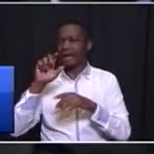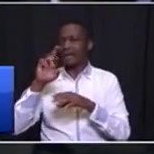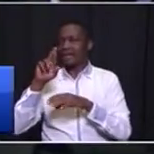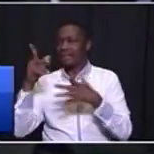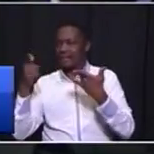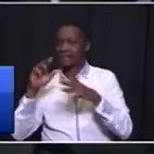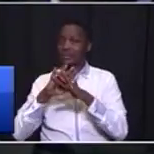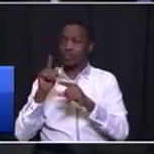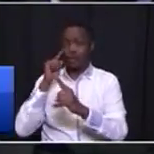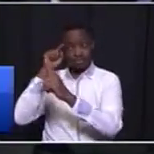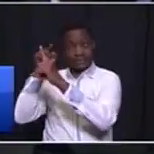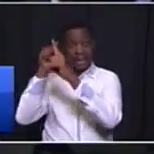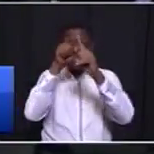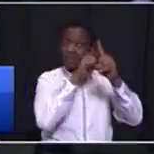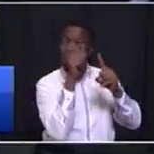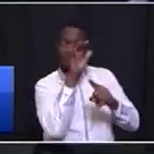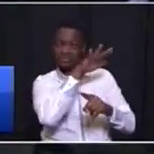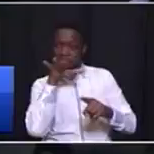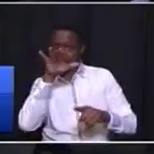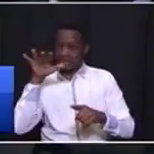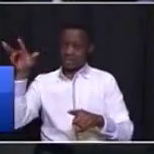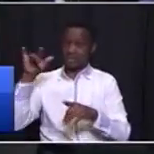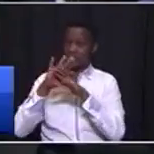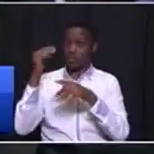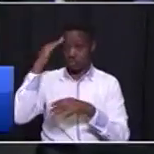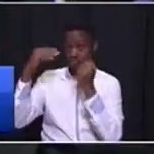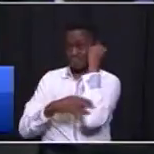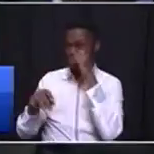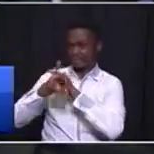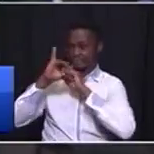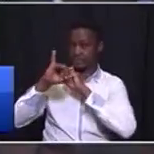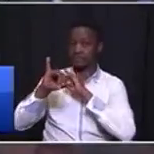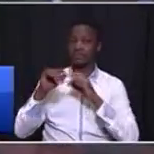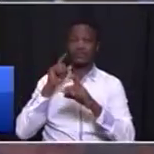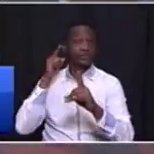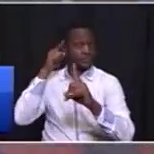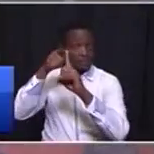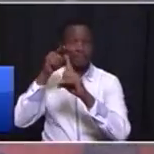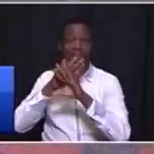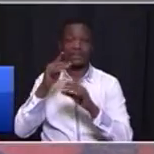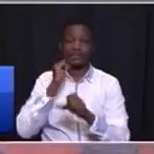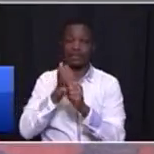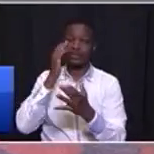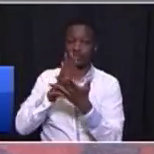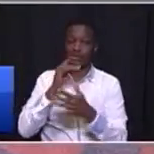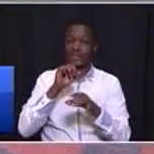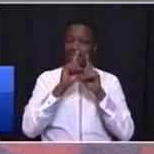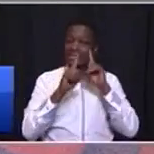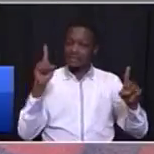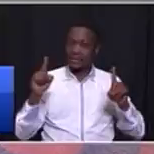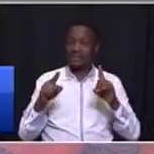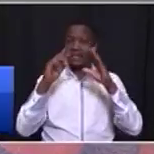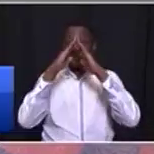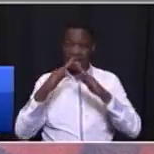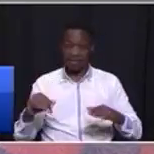We want to target those areas, but we will ensure that every household in